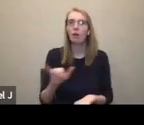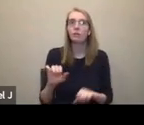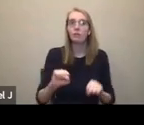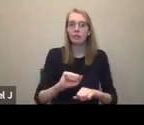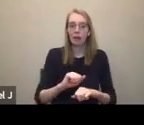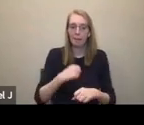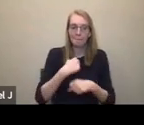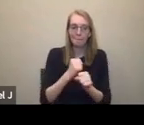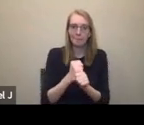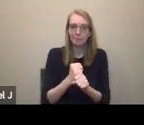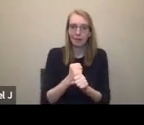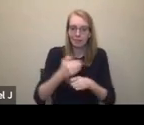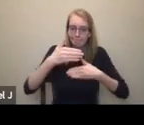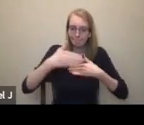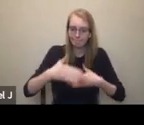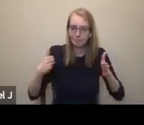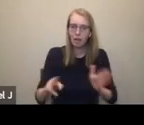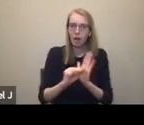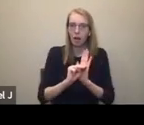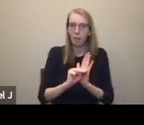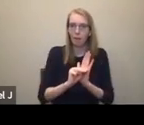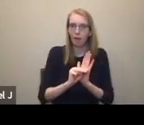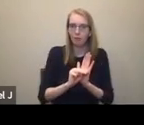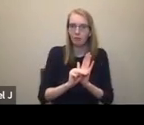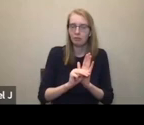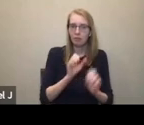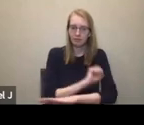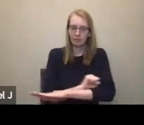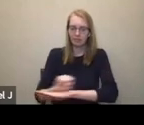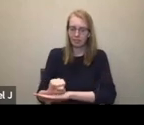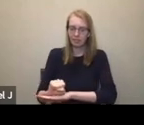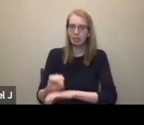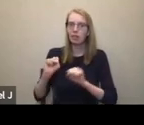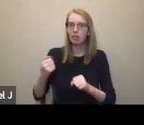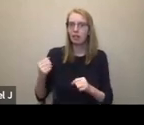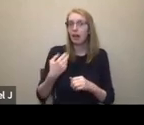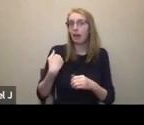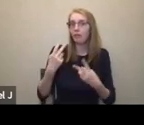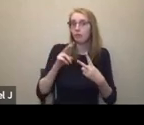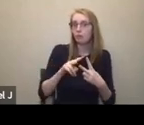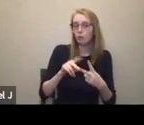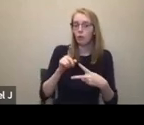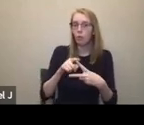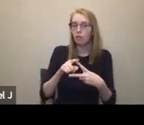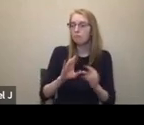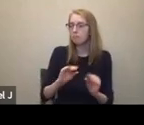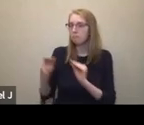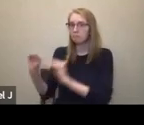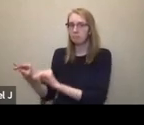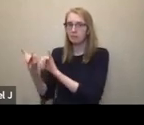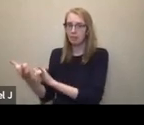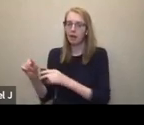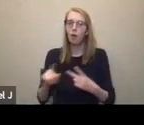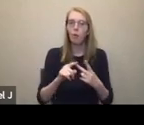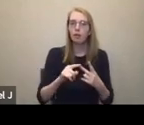archive, of course, and then you have another one you make available to your patrons, so they can look at it in advance, and they can touch it and they can understand how you're seeing changes